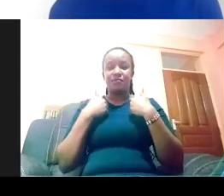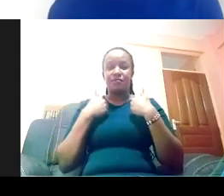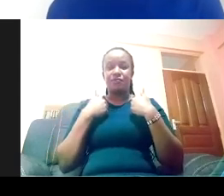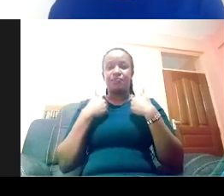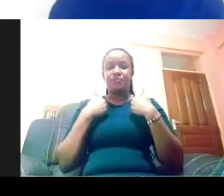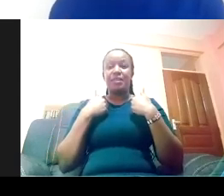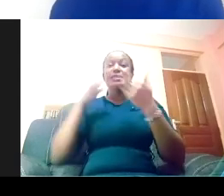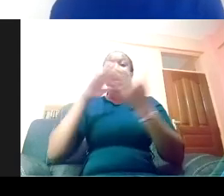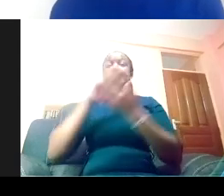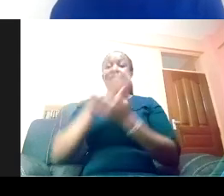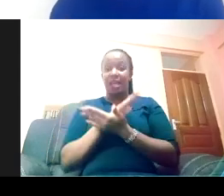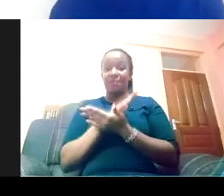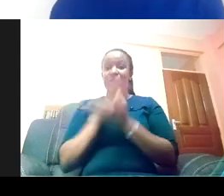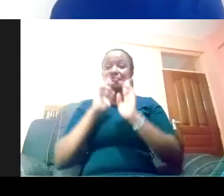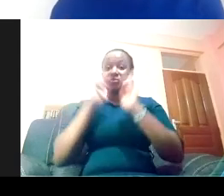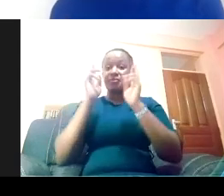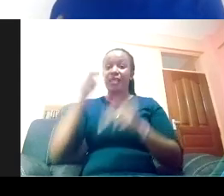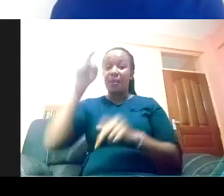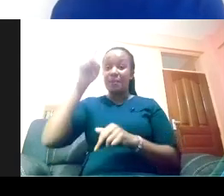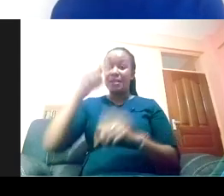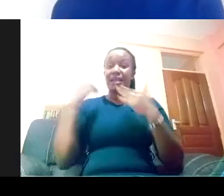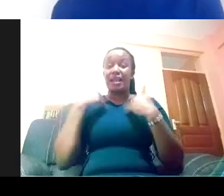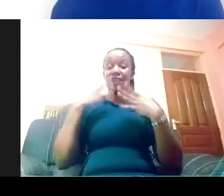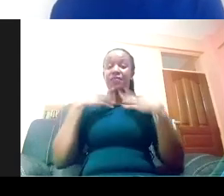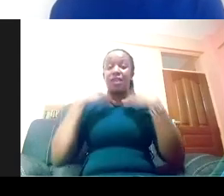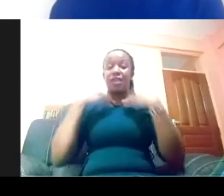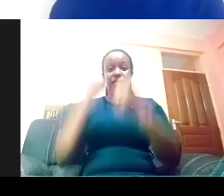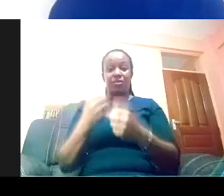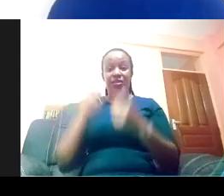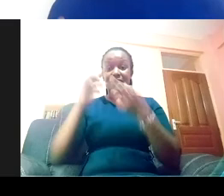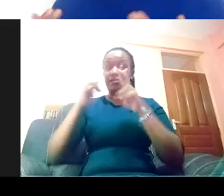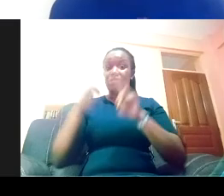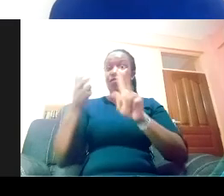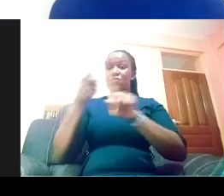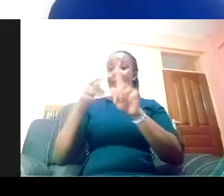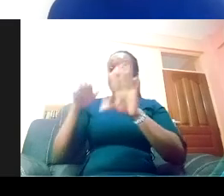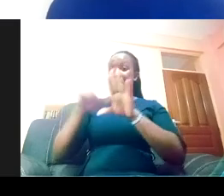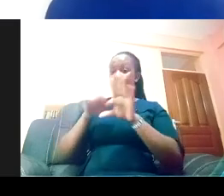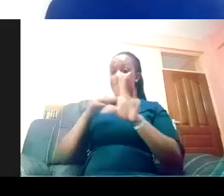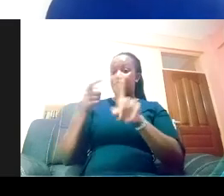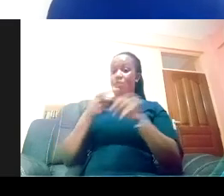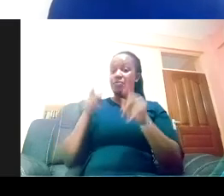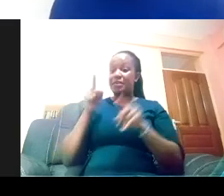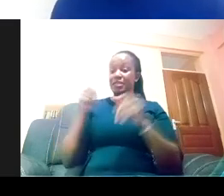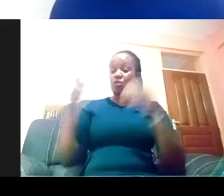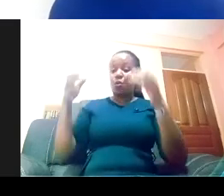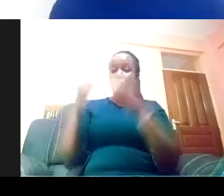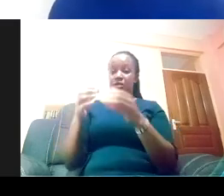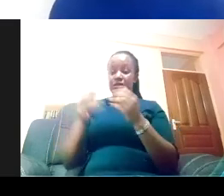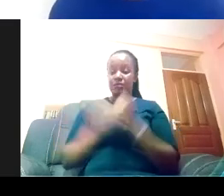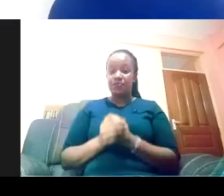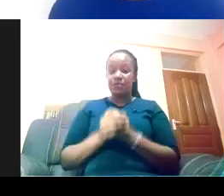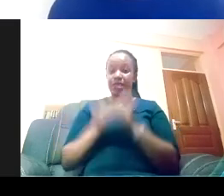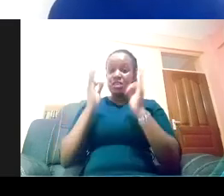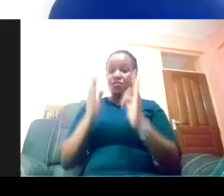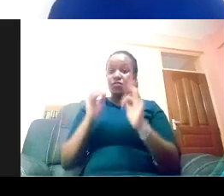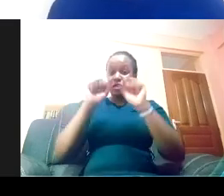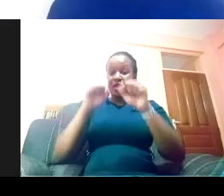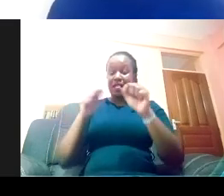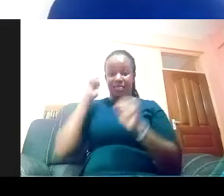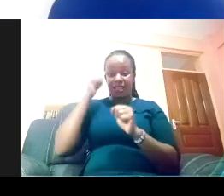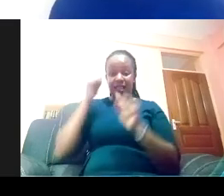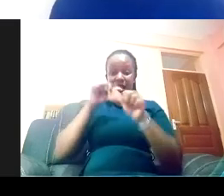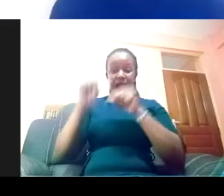relationship with members from that from those communities. And you should consider the formation of those relationships a